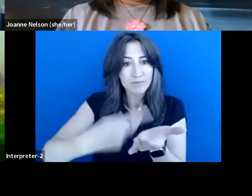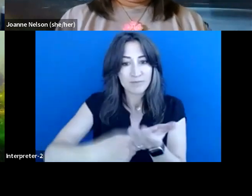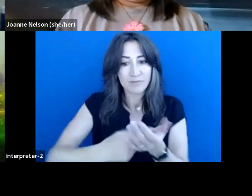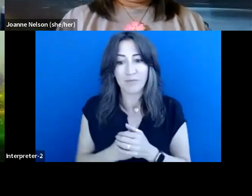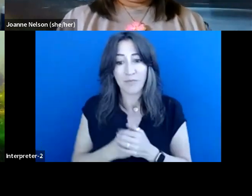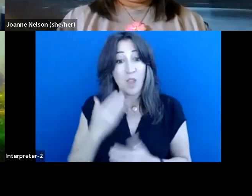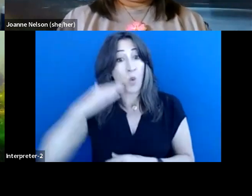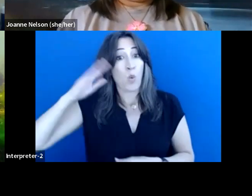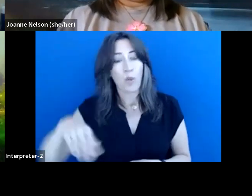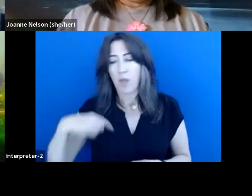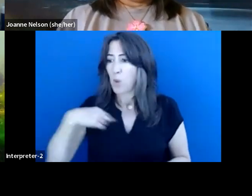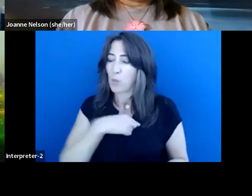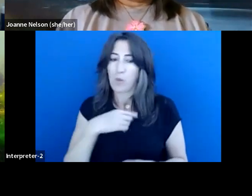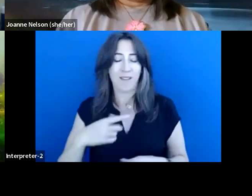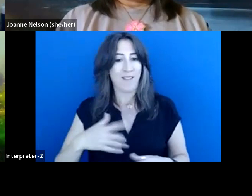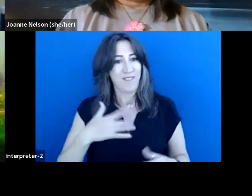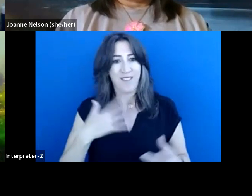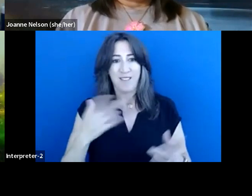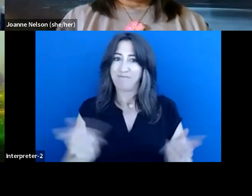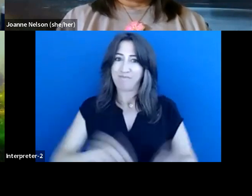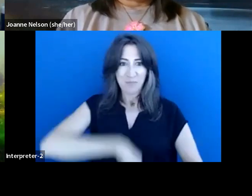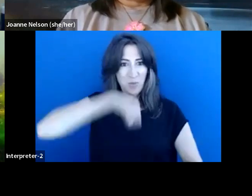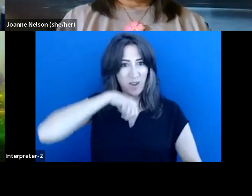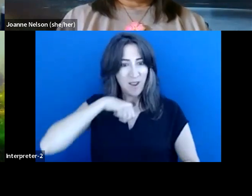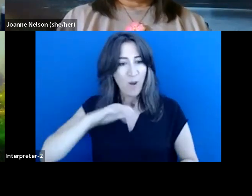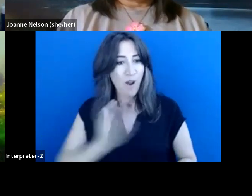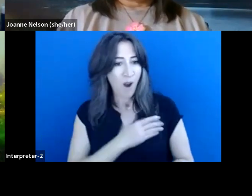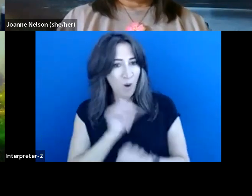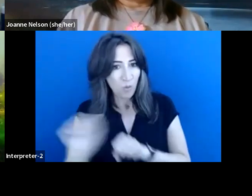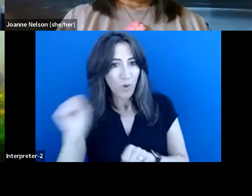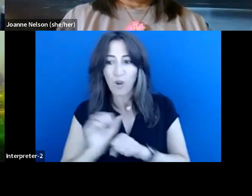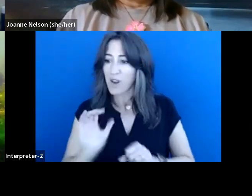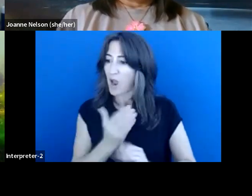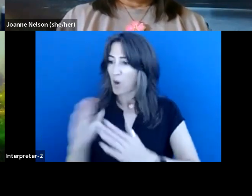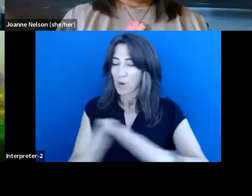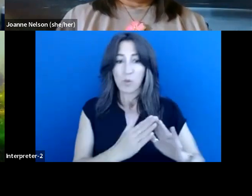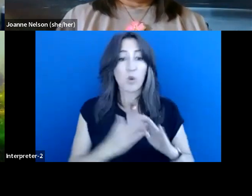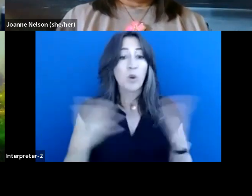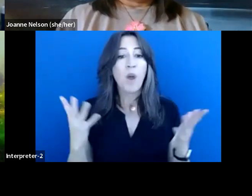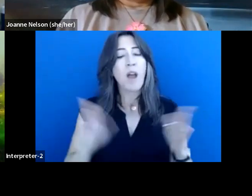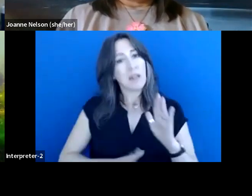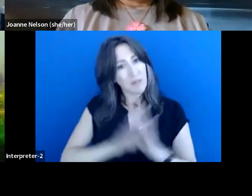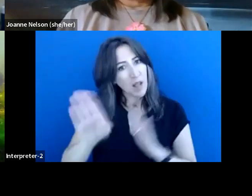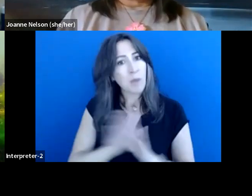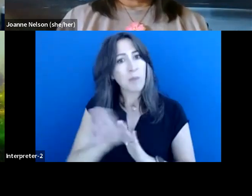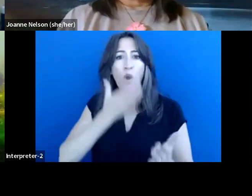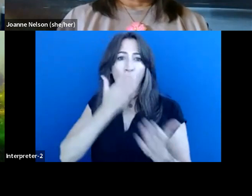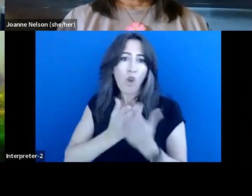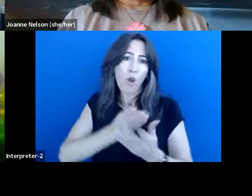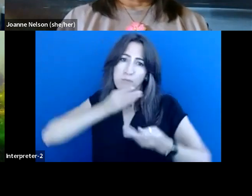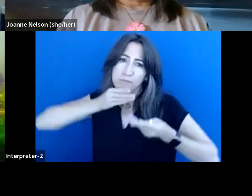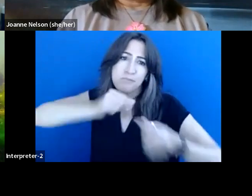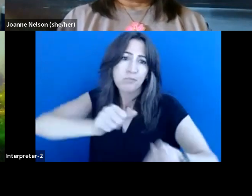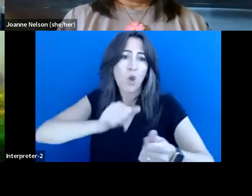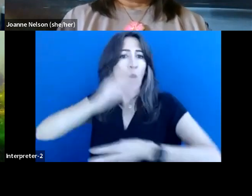of the things that we're very, very proud of at Coastal First Nations and all of our communities is developing an efficient and world class network